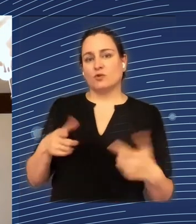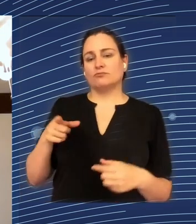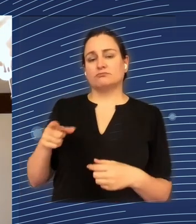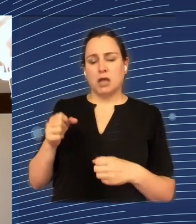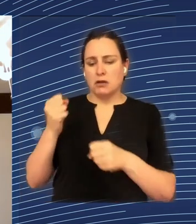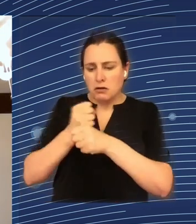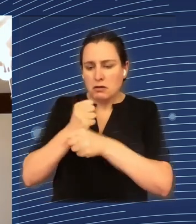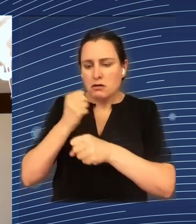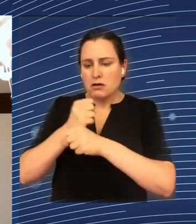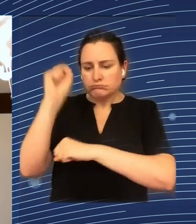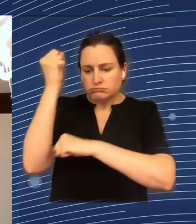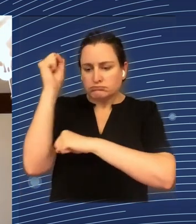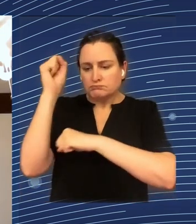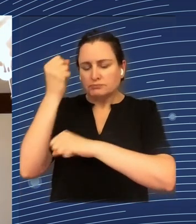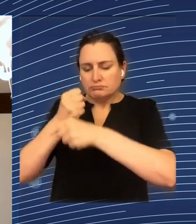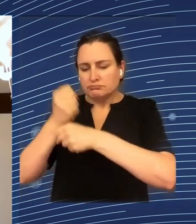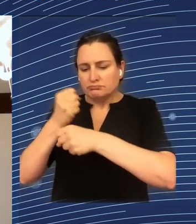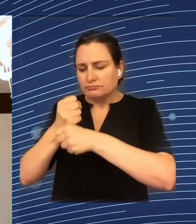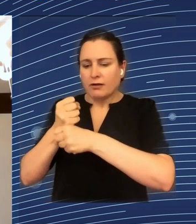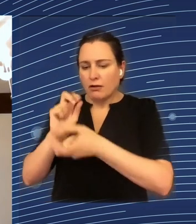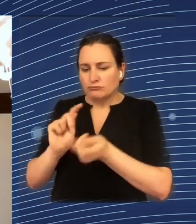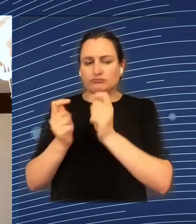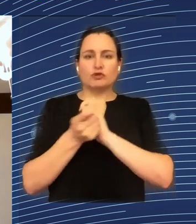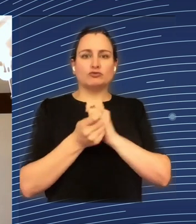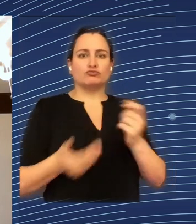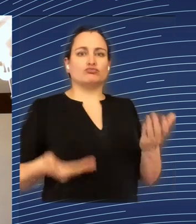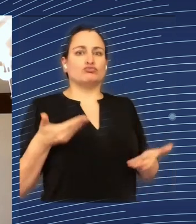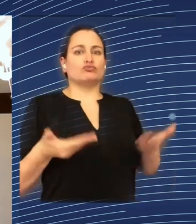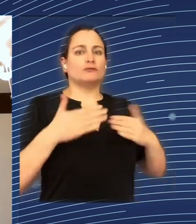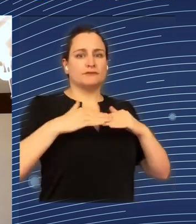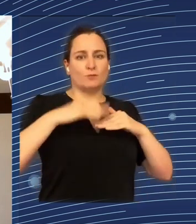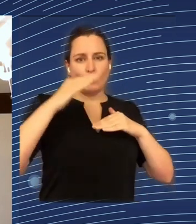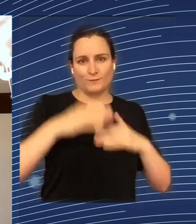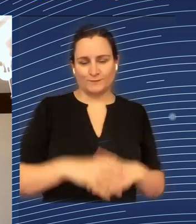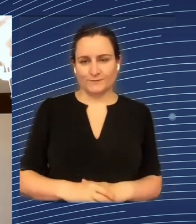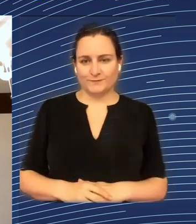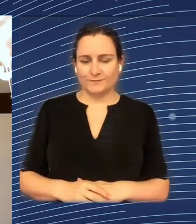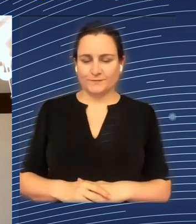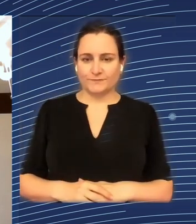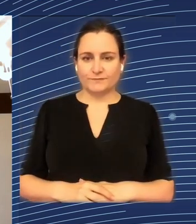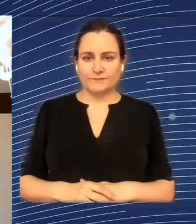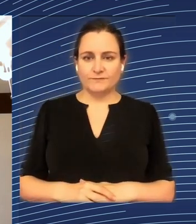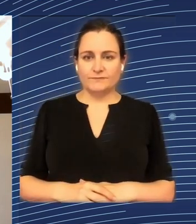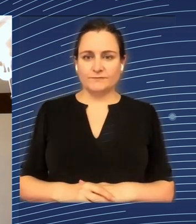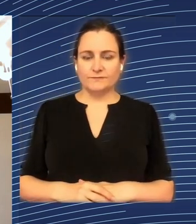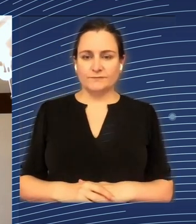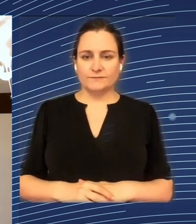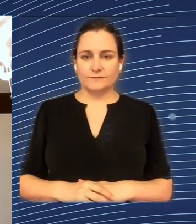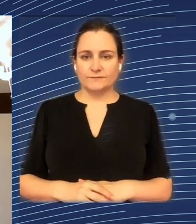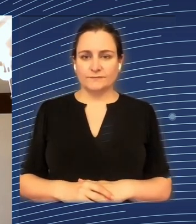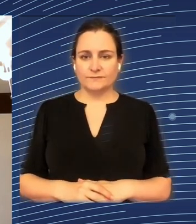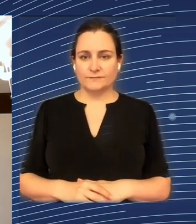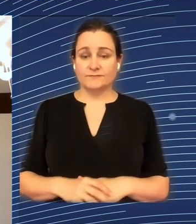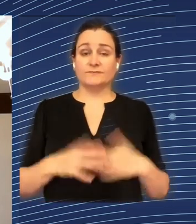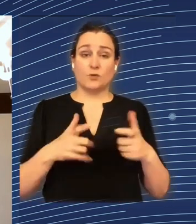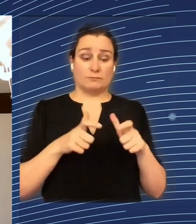we've heard a lot about. But which is kind of centralizing. It favors the big city, the capital cities, because they're the